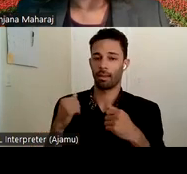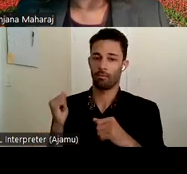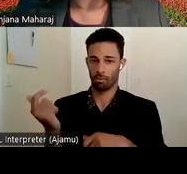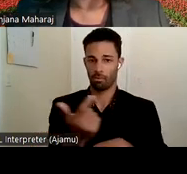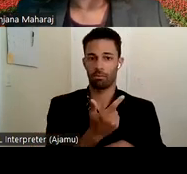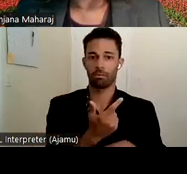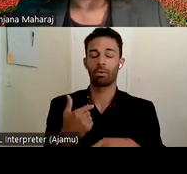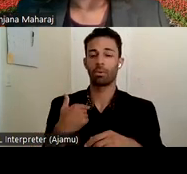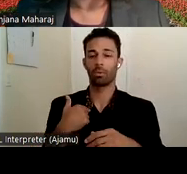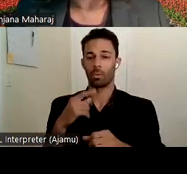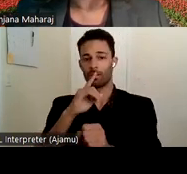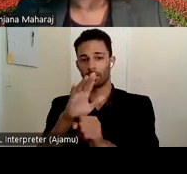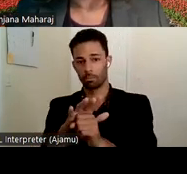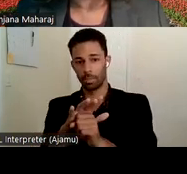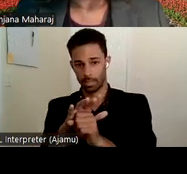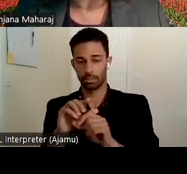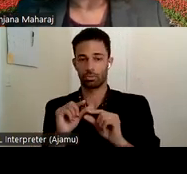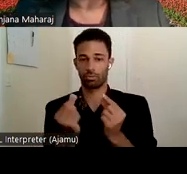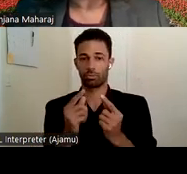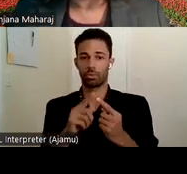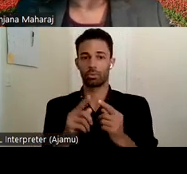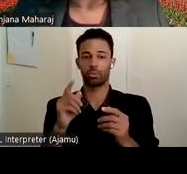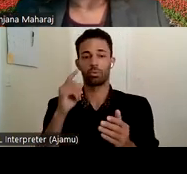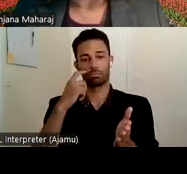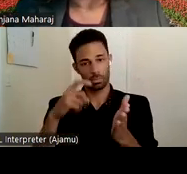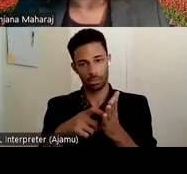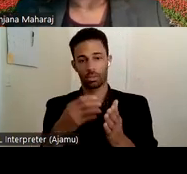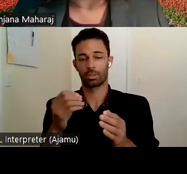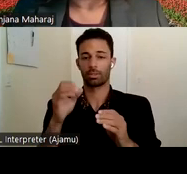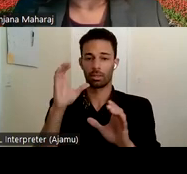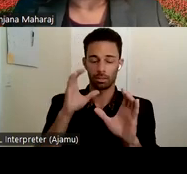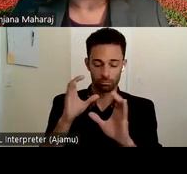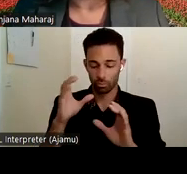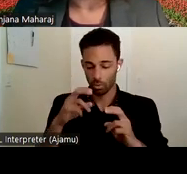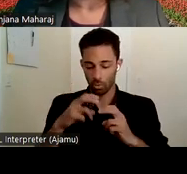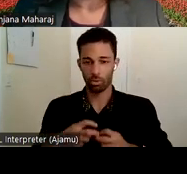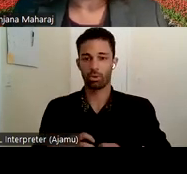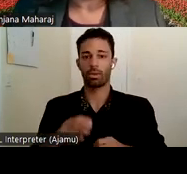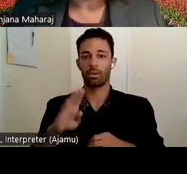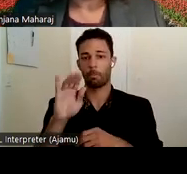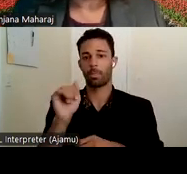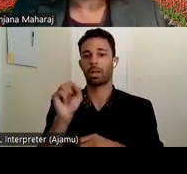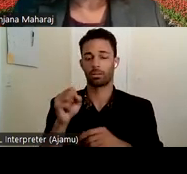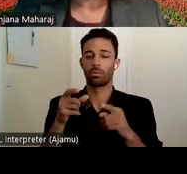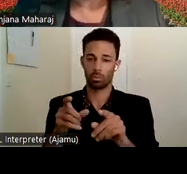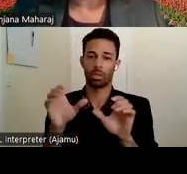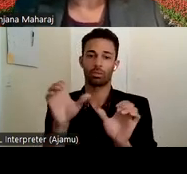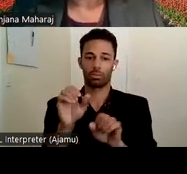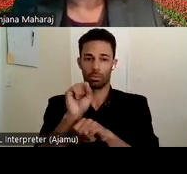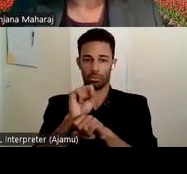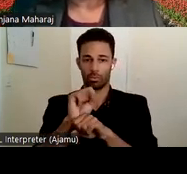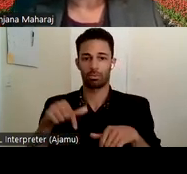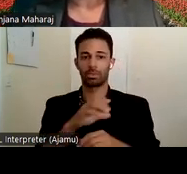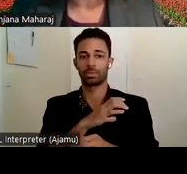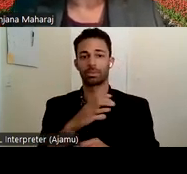committed as a group to acknowledge and explore biases while doing the work of this council. We acknowledge that while